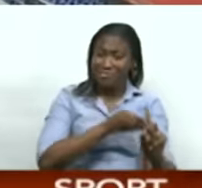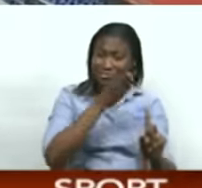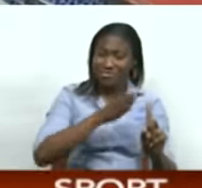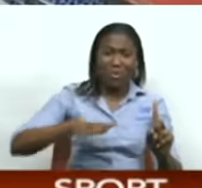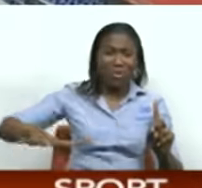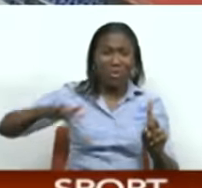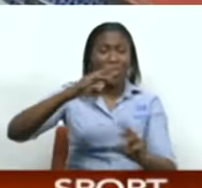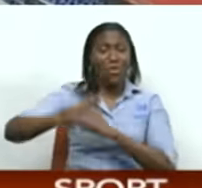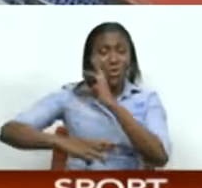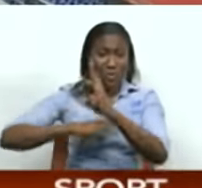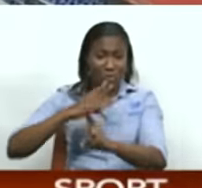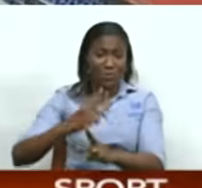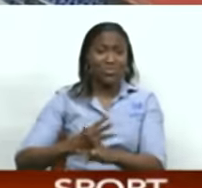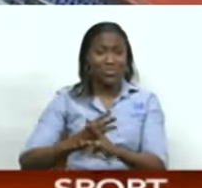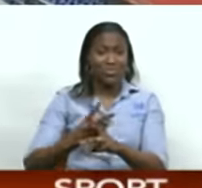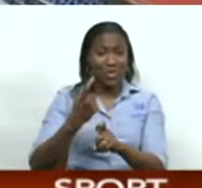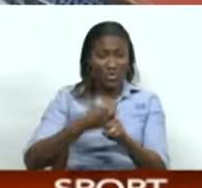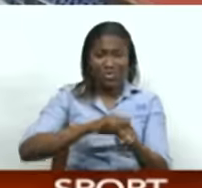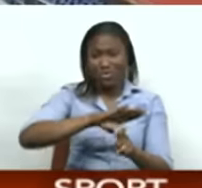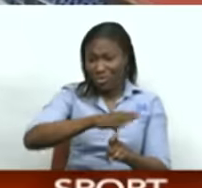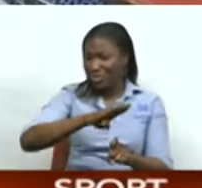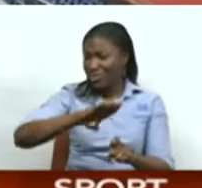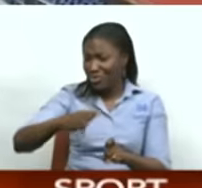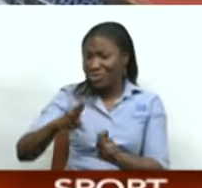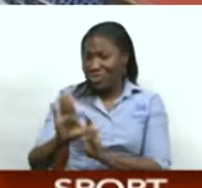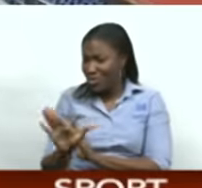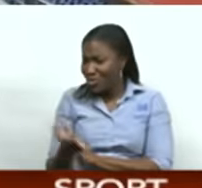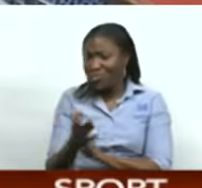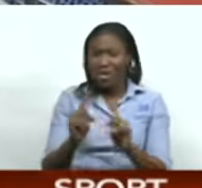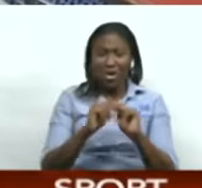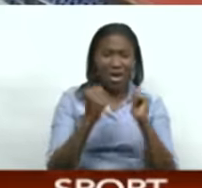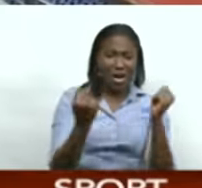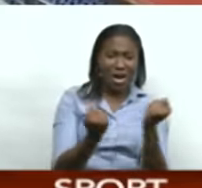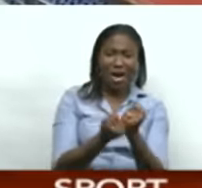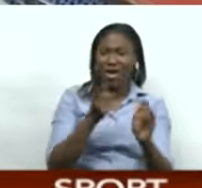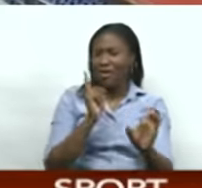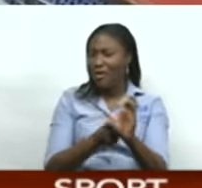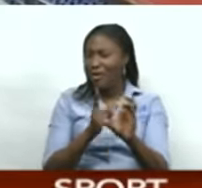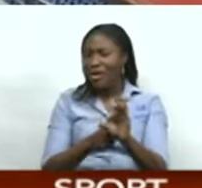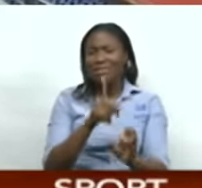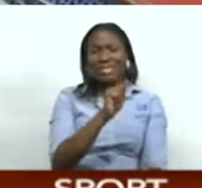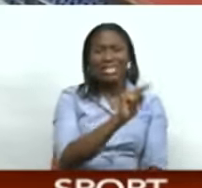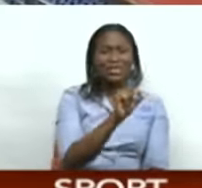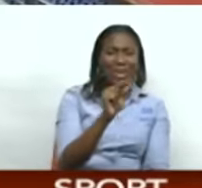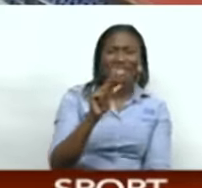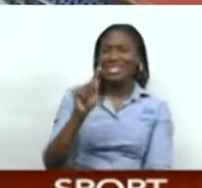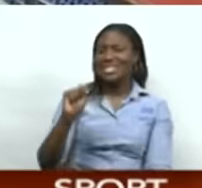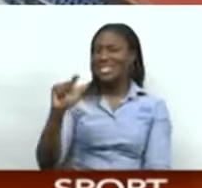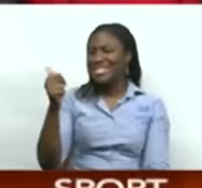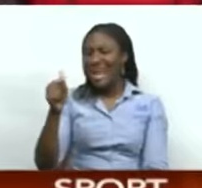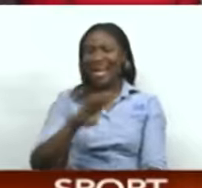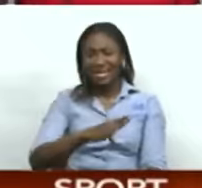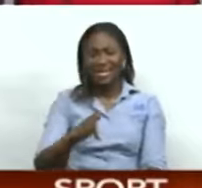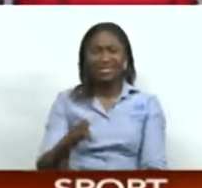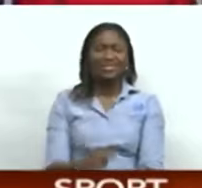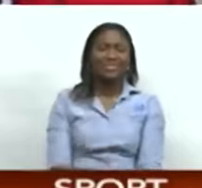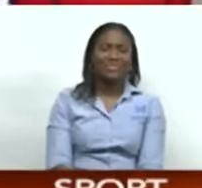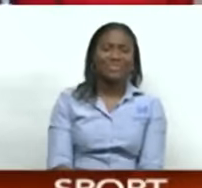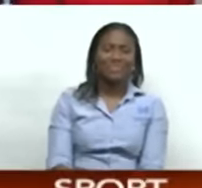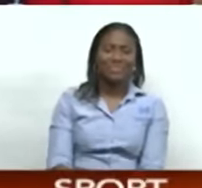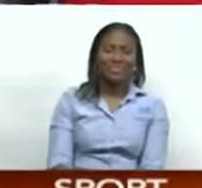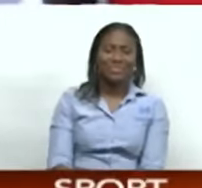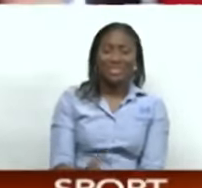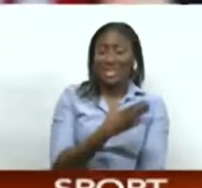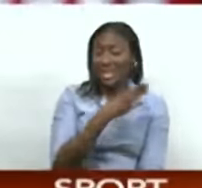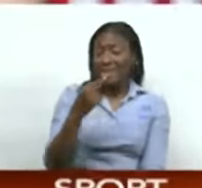the world playing for the different franchises in T20 and T10's tournament. Basarath